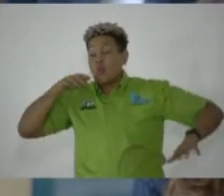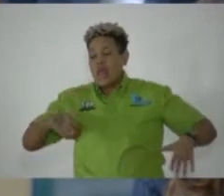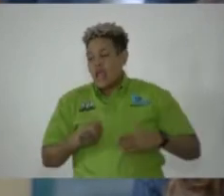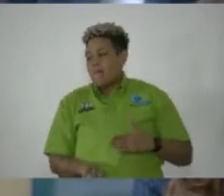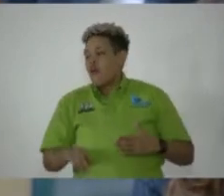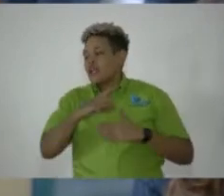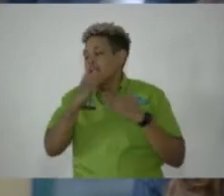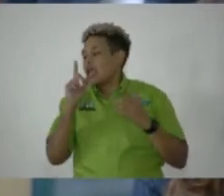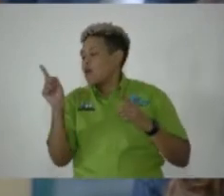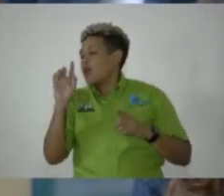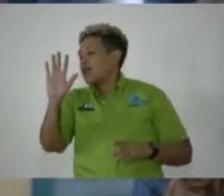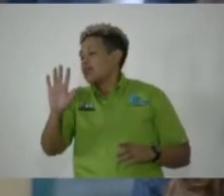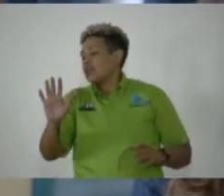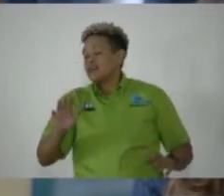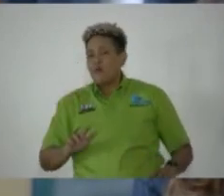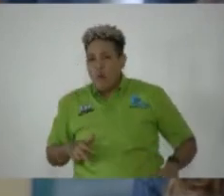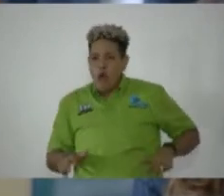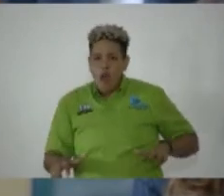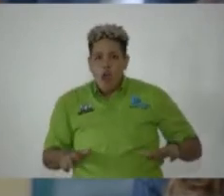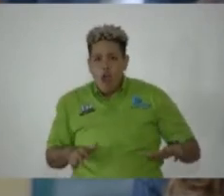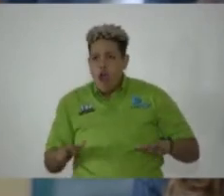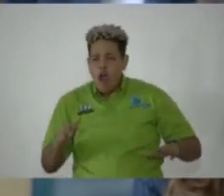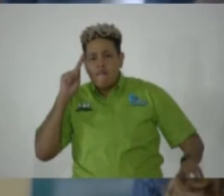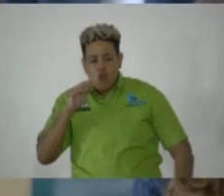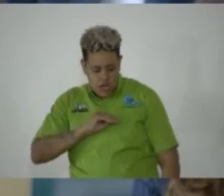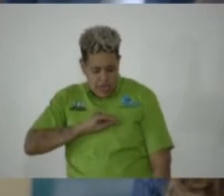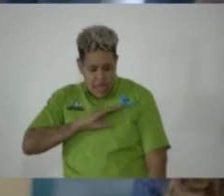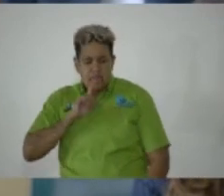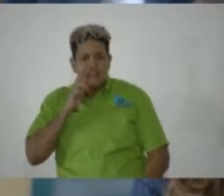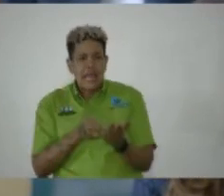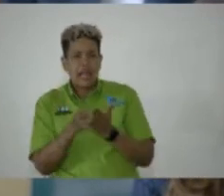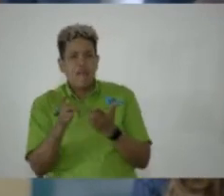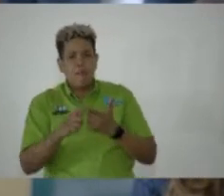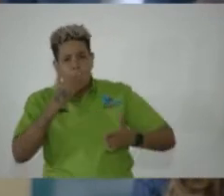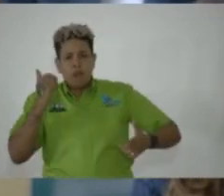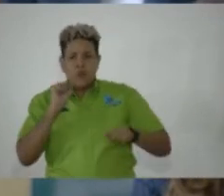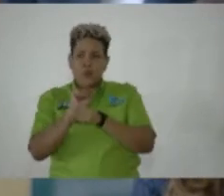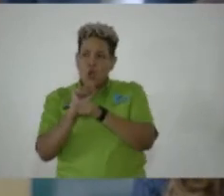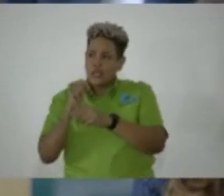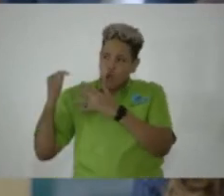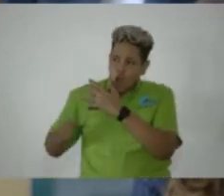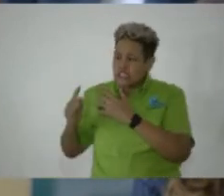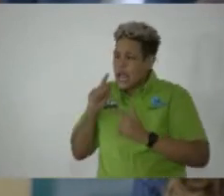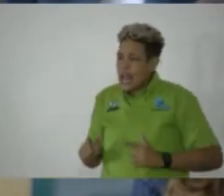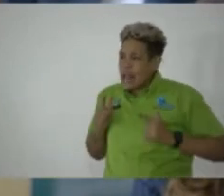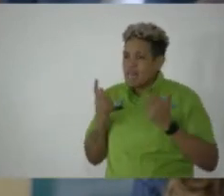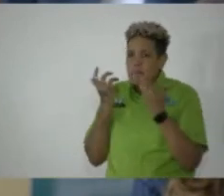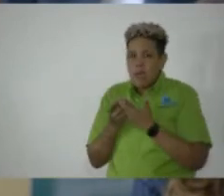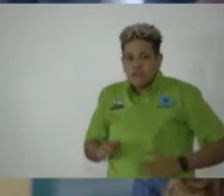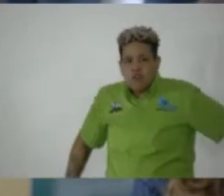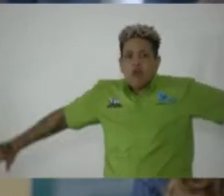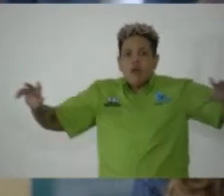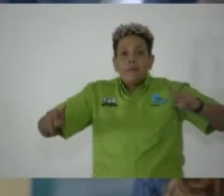is the day in which his war for the dignity, integrity, and better working and livable conditions of his